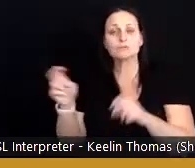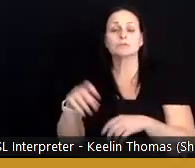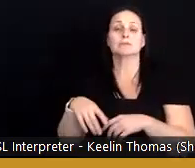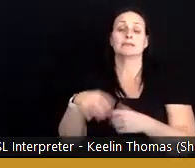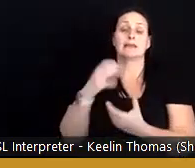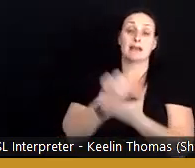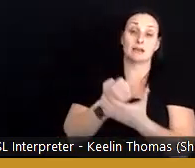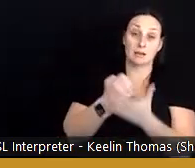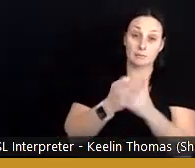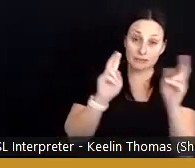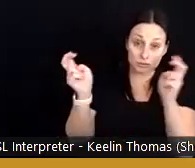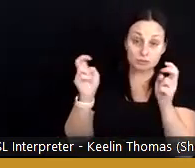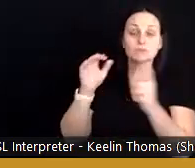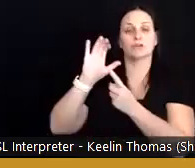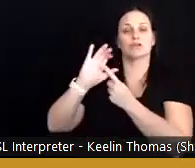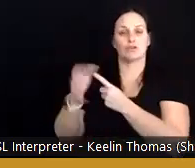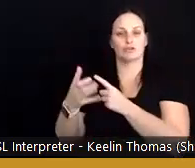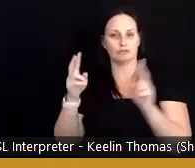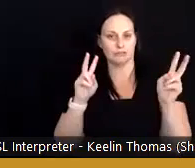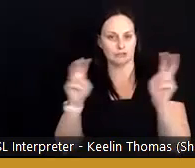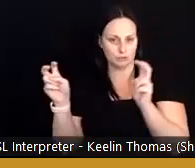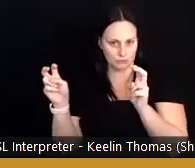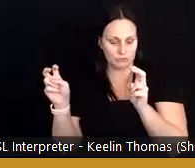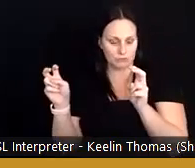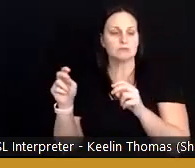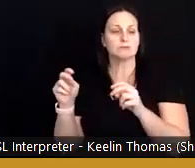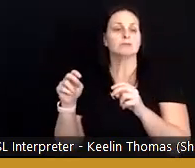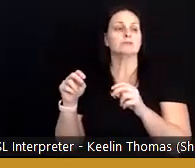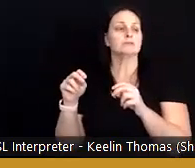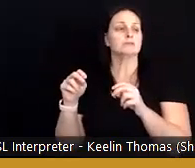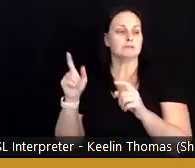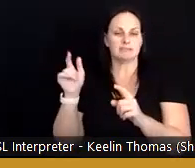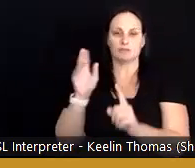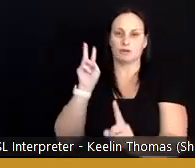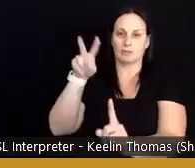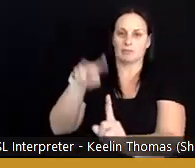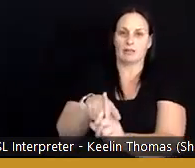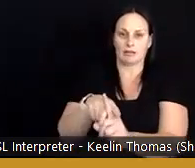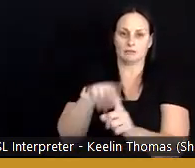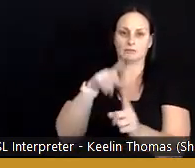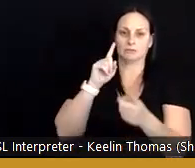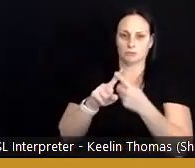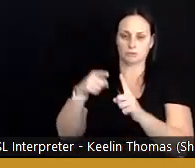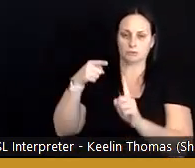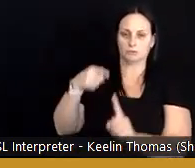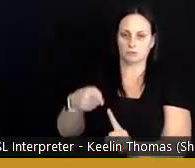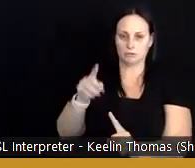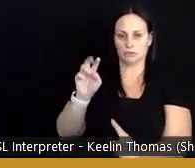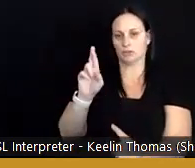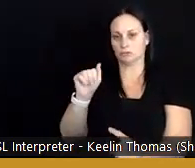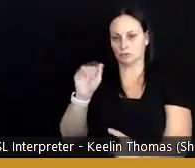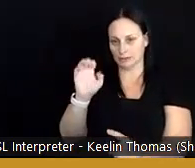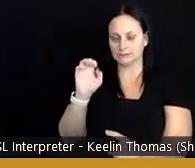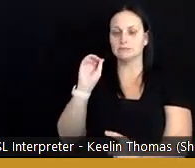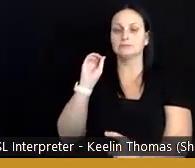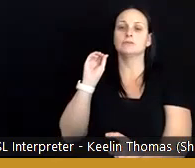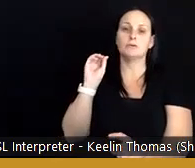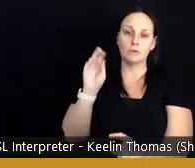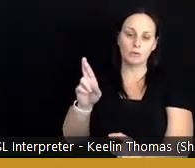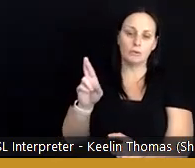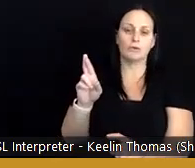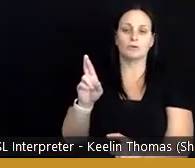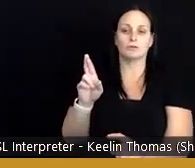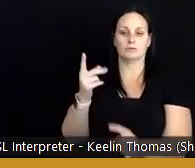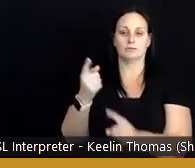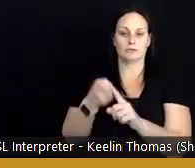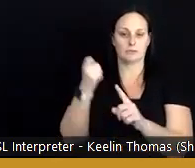issues, and cultural issues that are applied to a particular race or to individuals from a